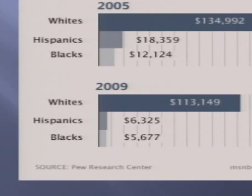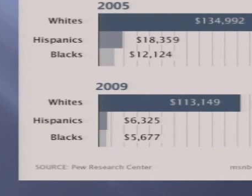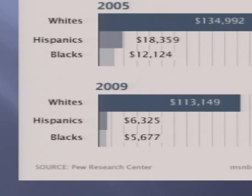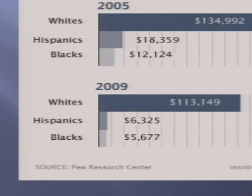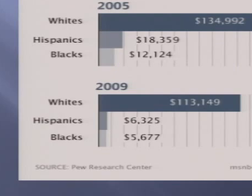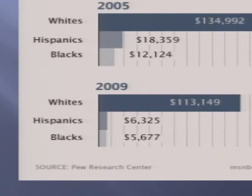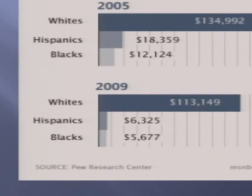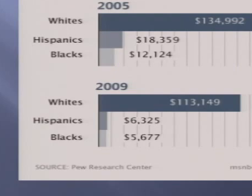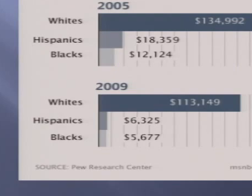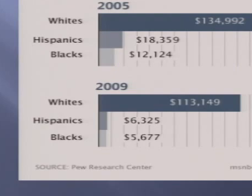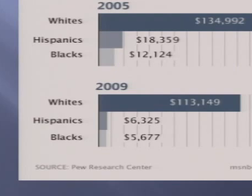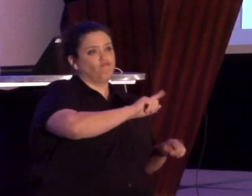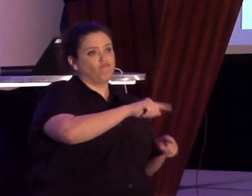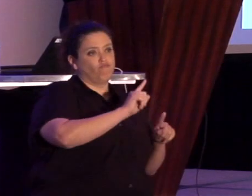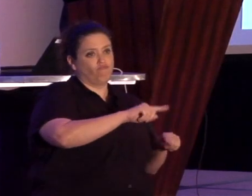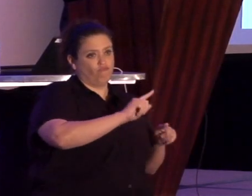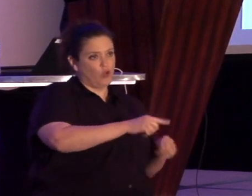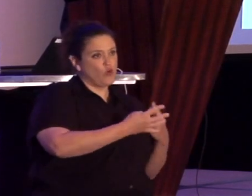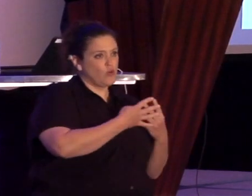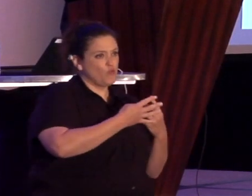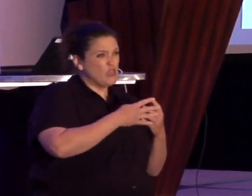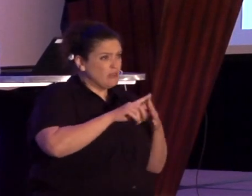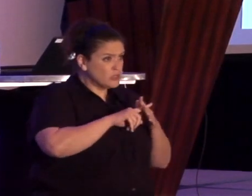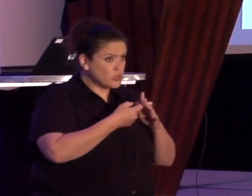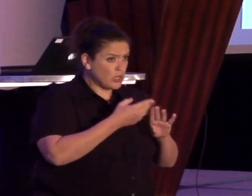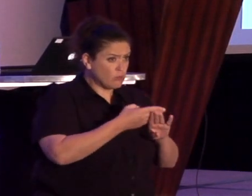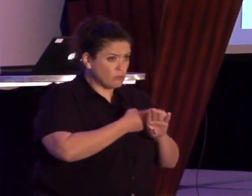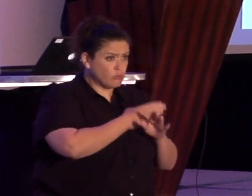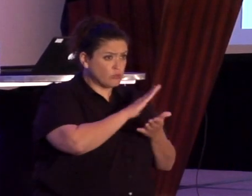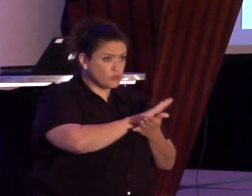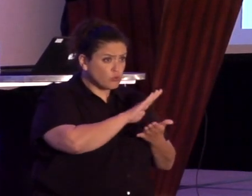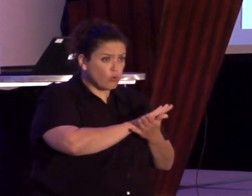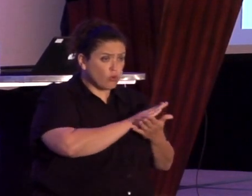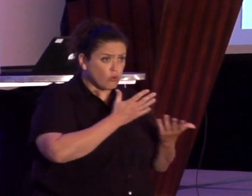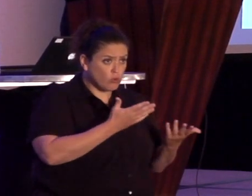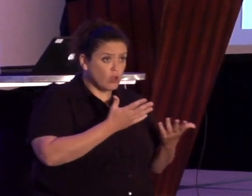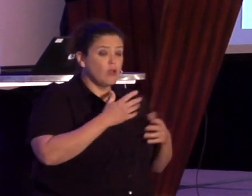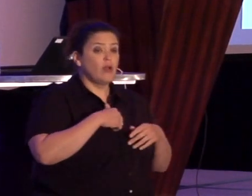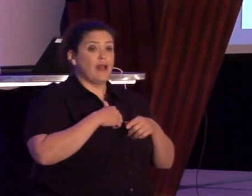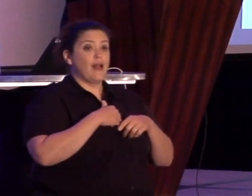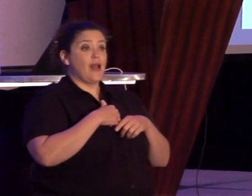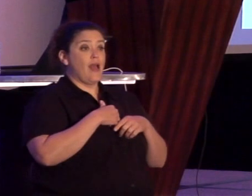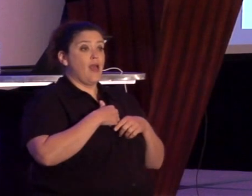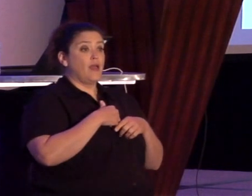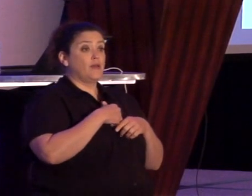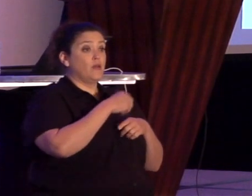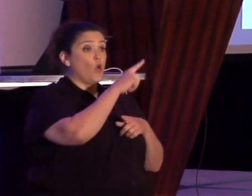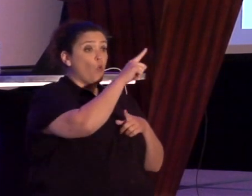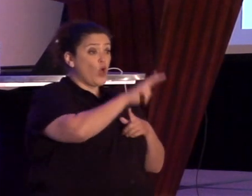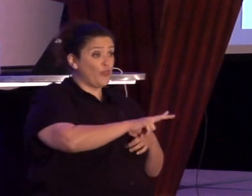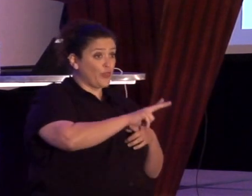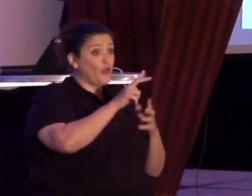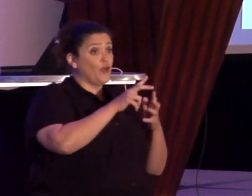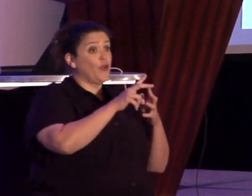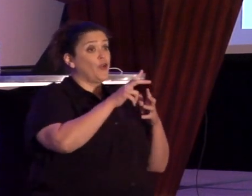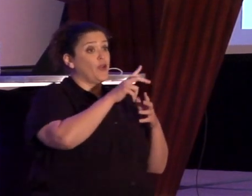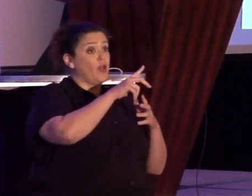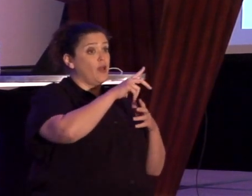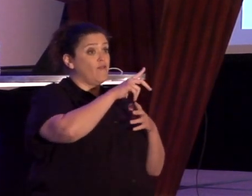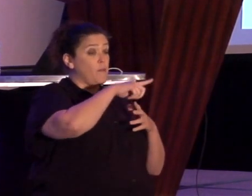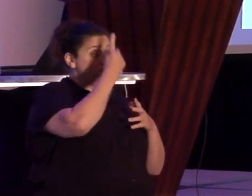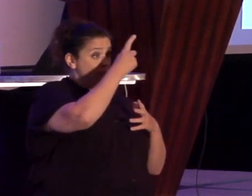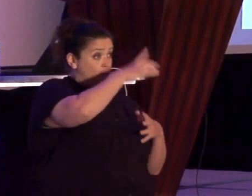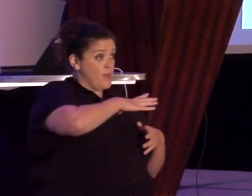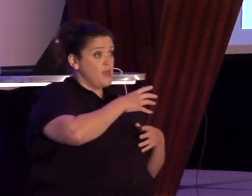prisons as early as preschool, and one in three African American males and one in six Latino